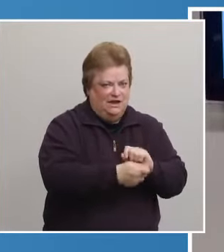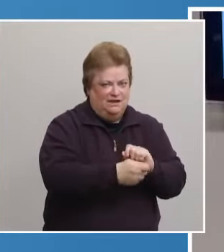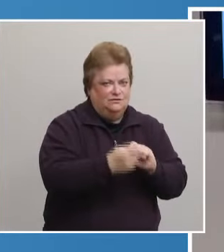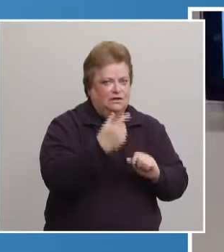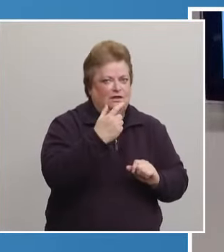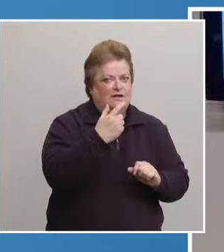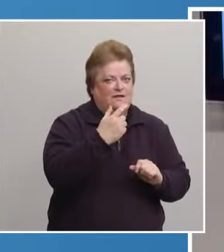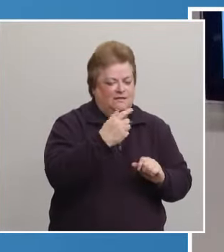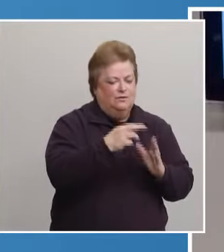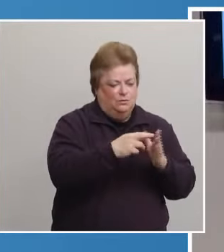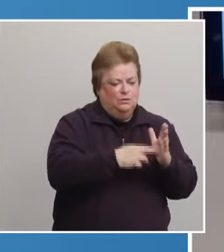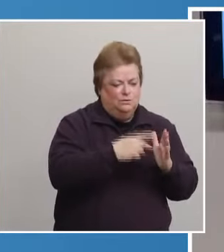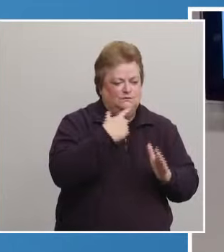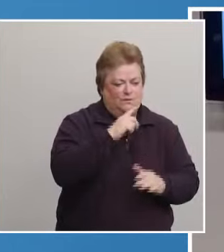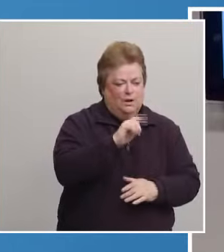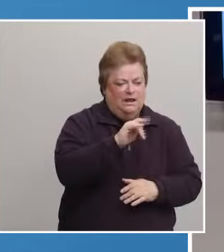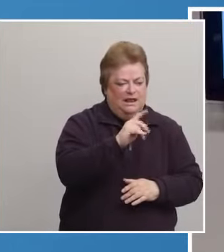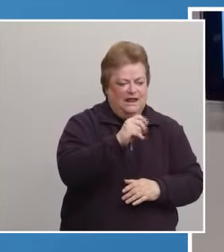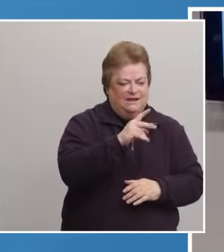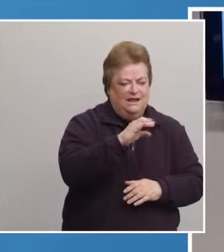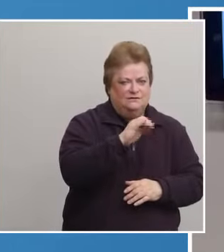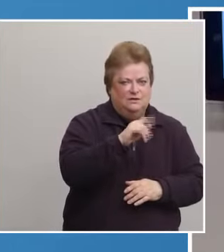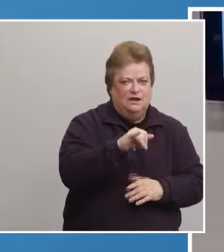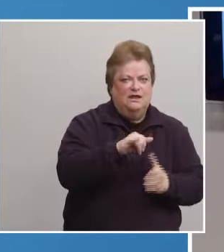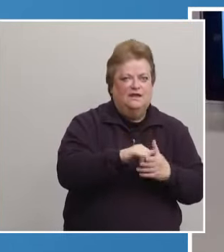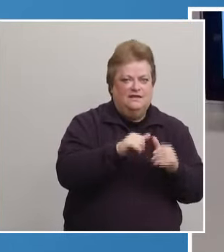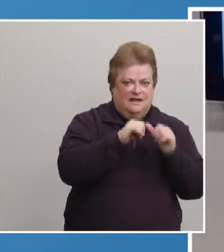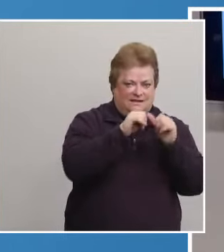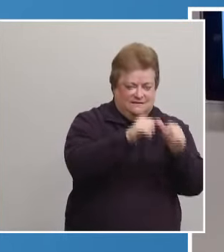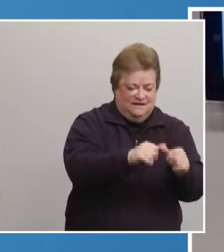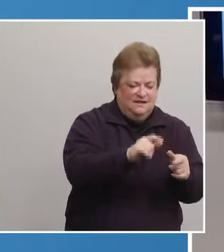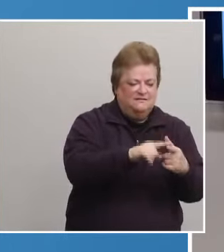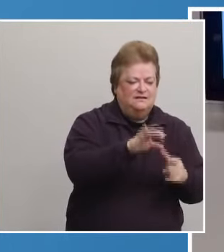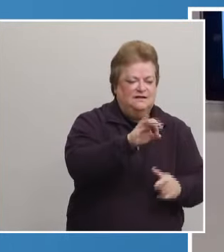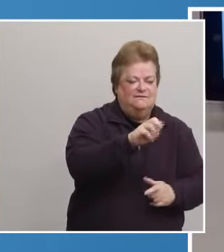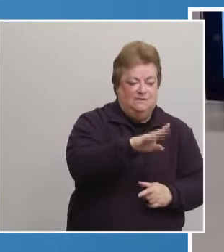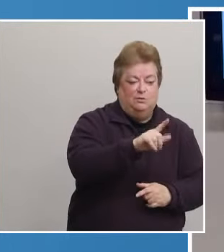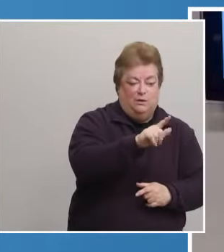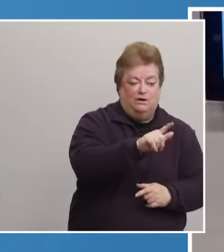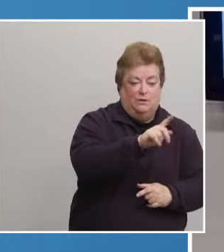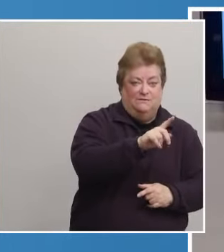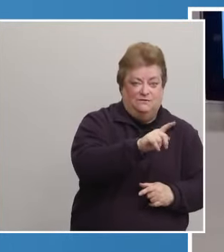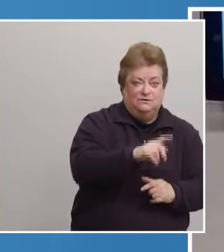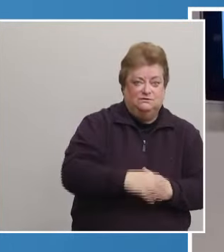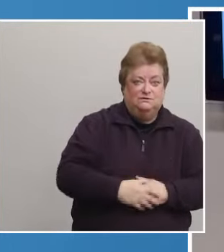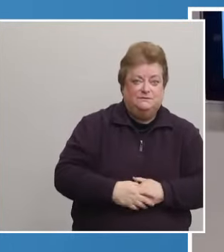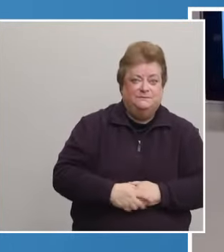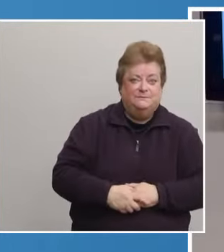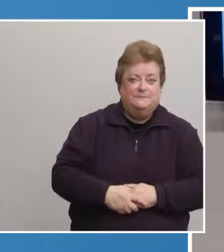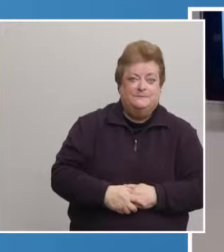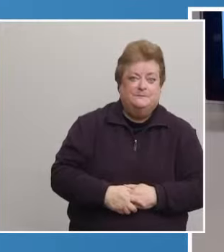for Lincoln and Lancaster County, which remains in effect until February 21st.